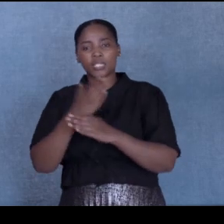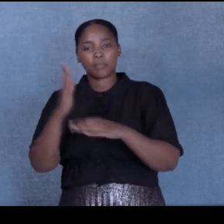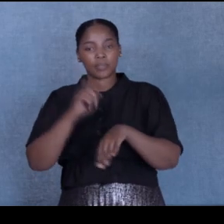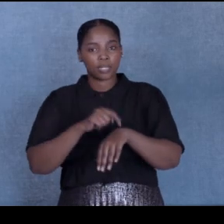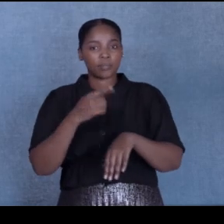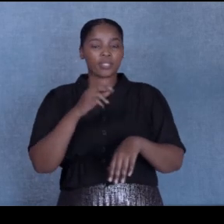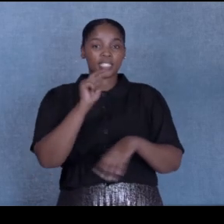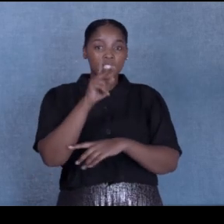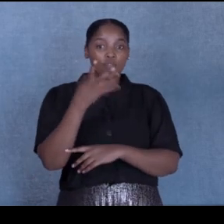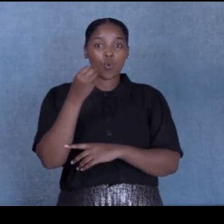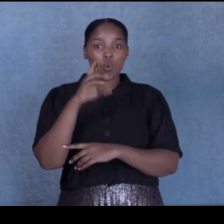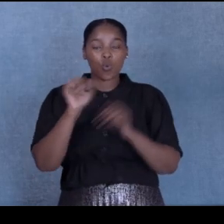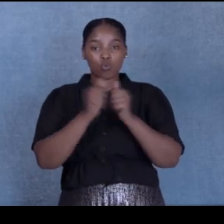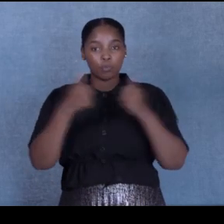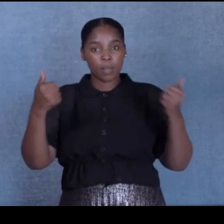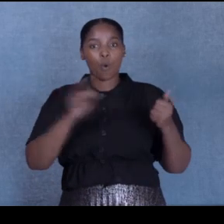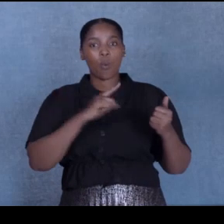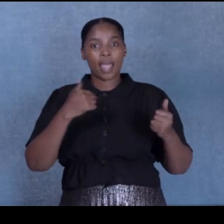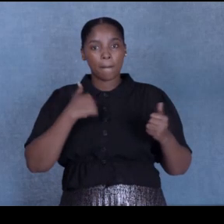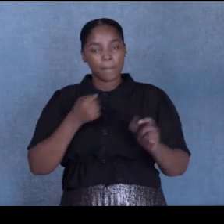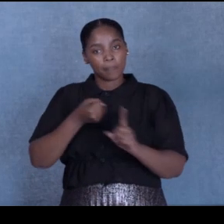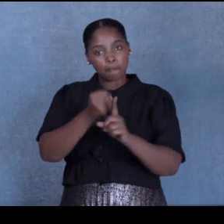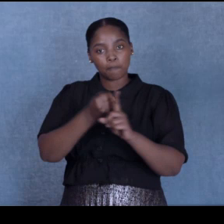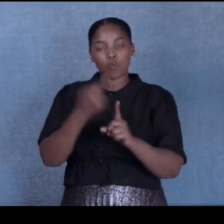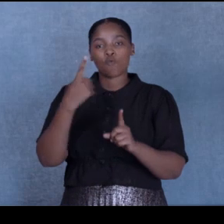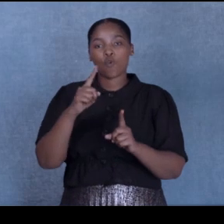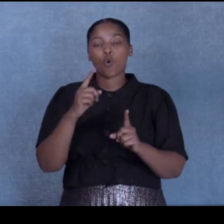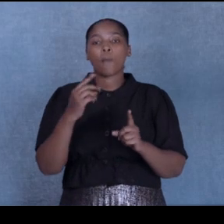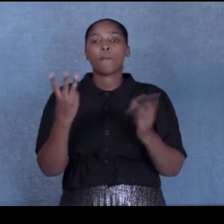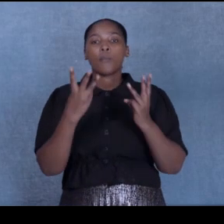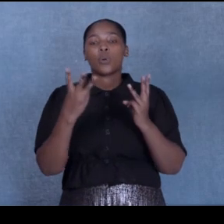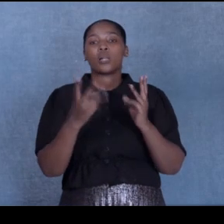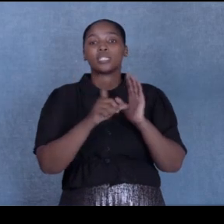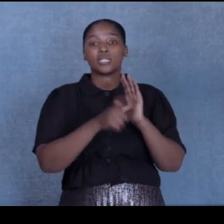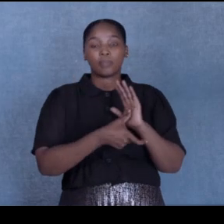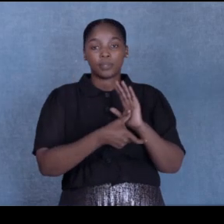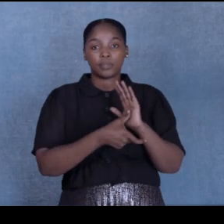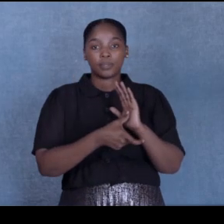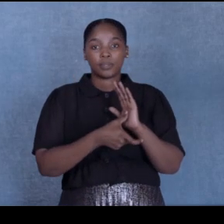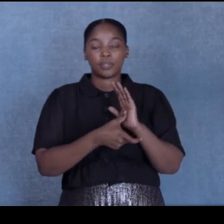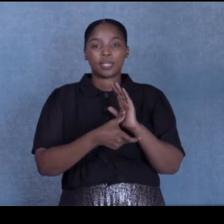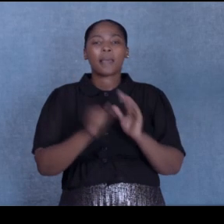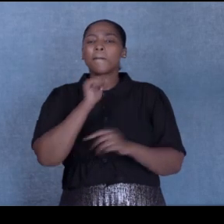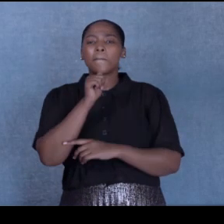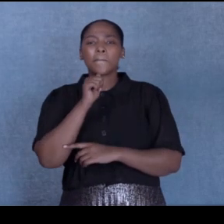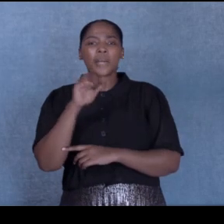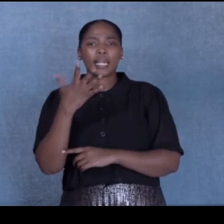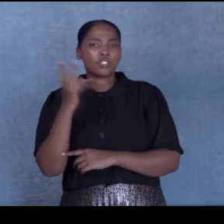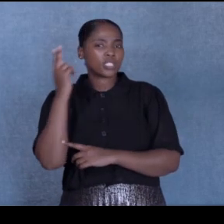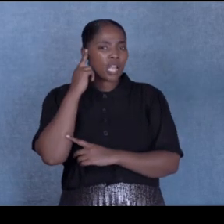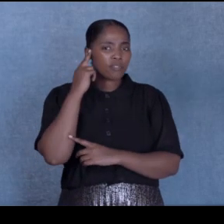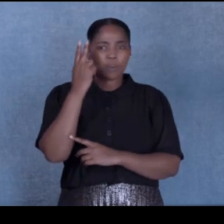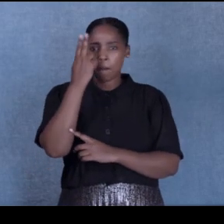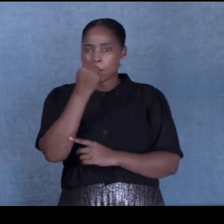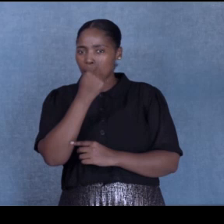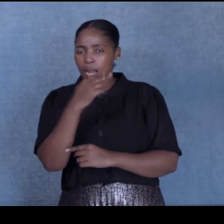I'm an activist for people with disabilities. Because I believe with people with disabilities, no matter whether you're deaf, you can't see, if you have a